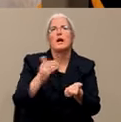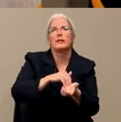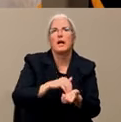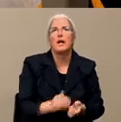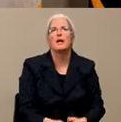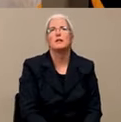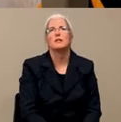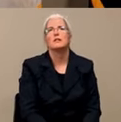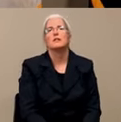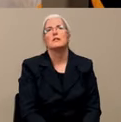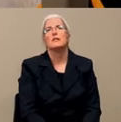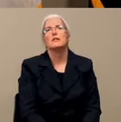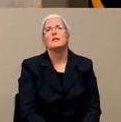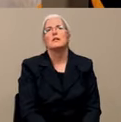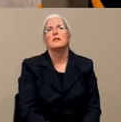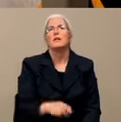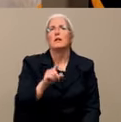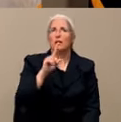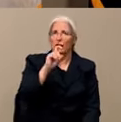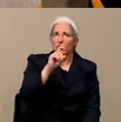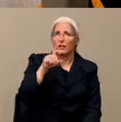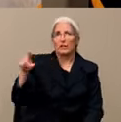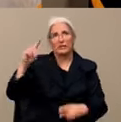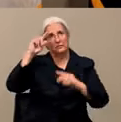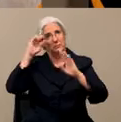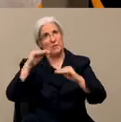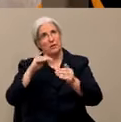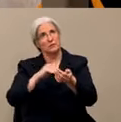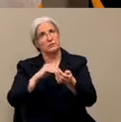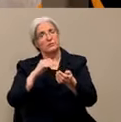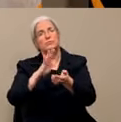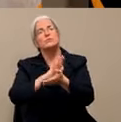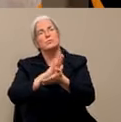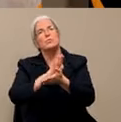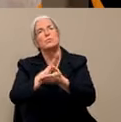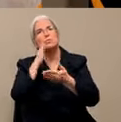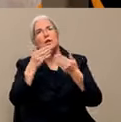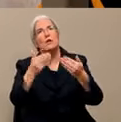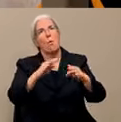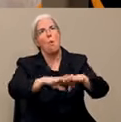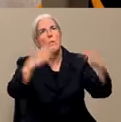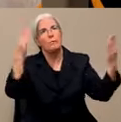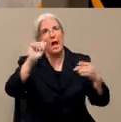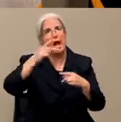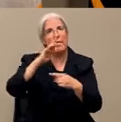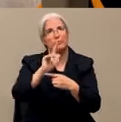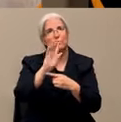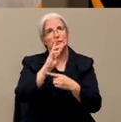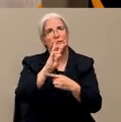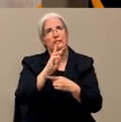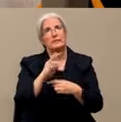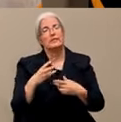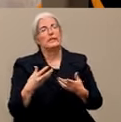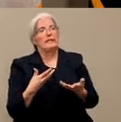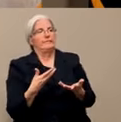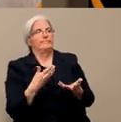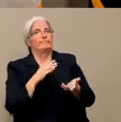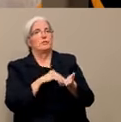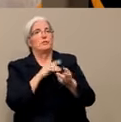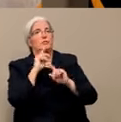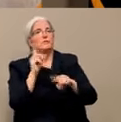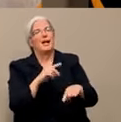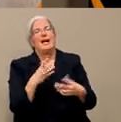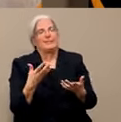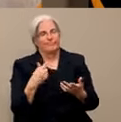schools to reopen on April 6th? Yeah, so no, we don't expect schools to reopen on April 6th.